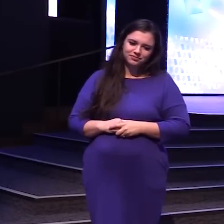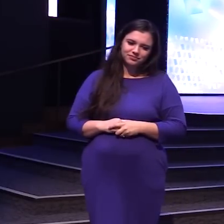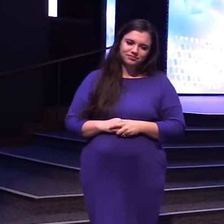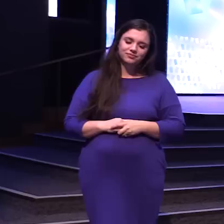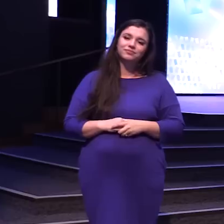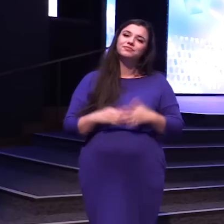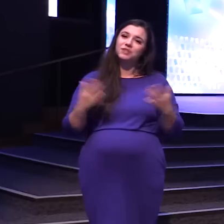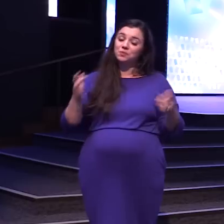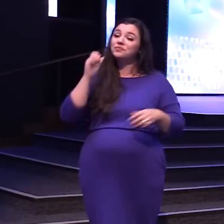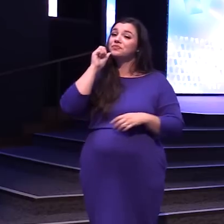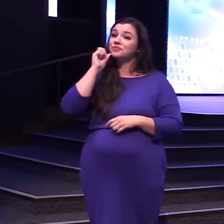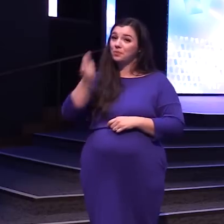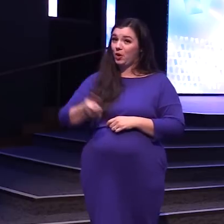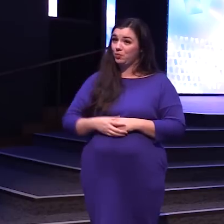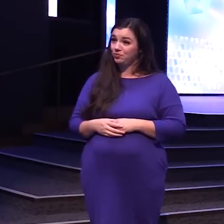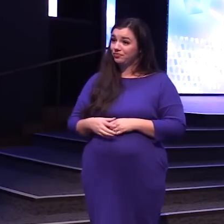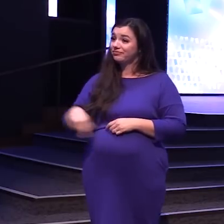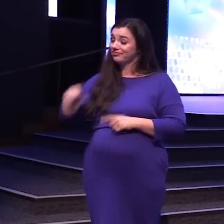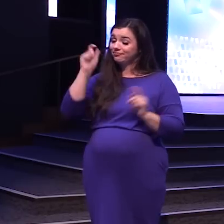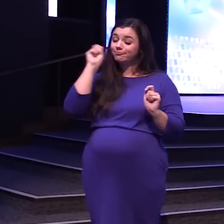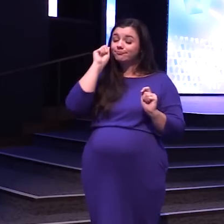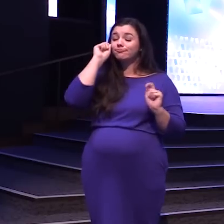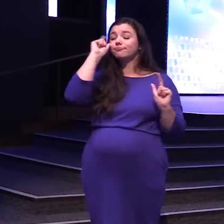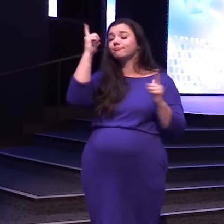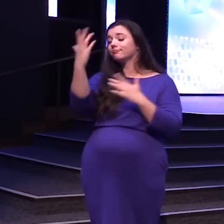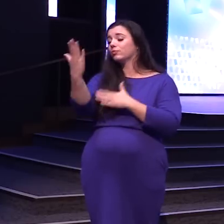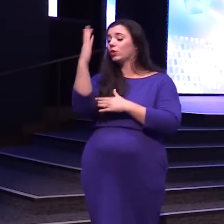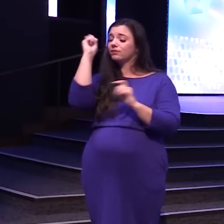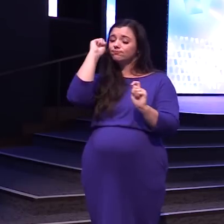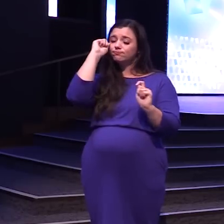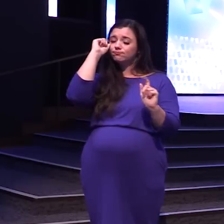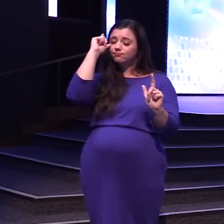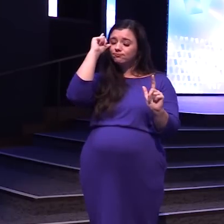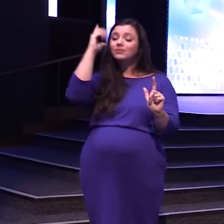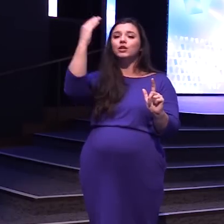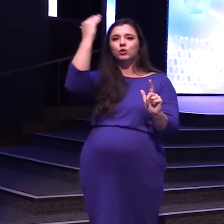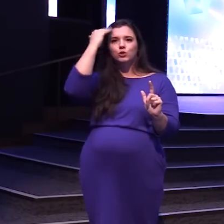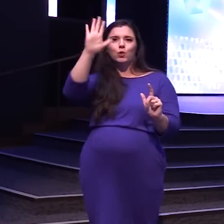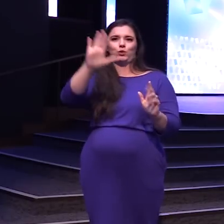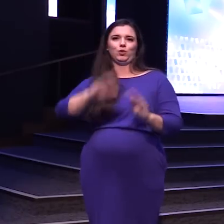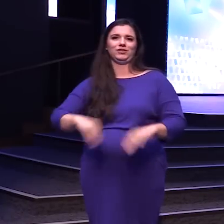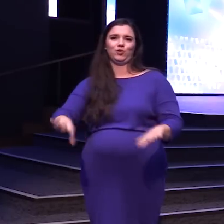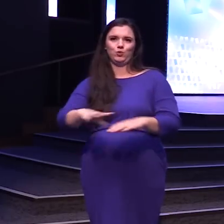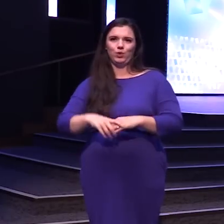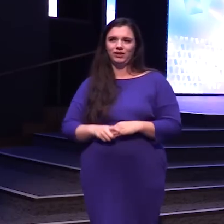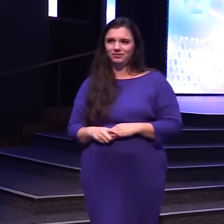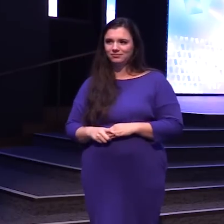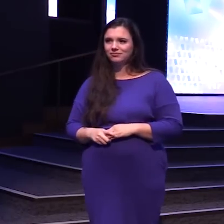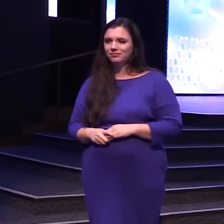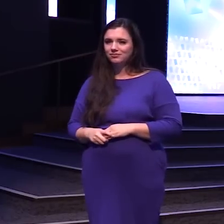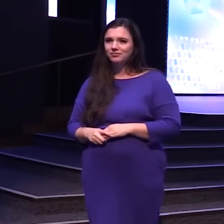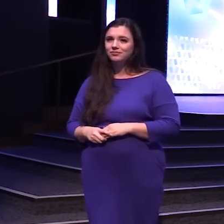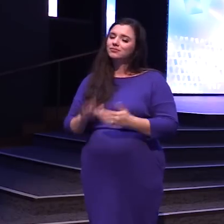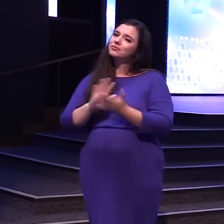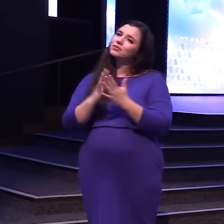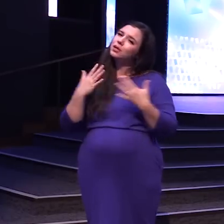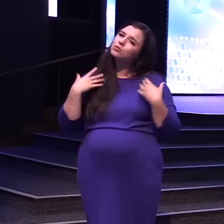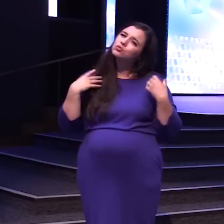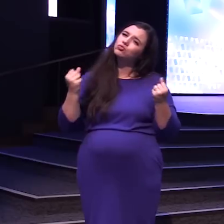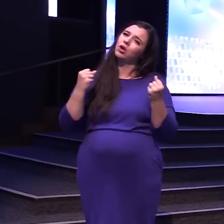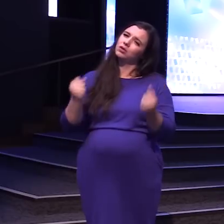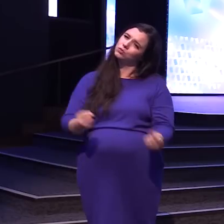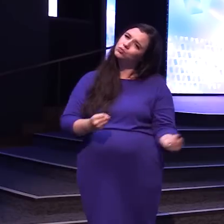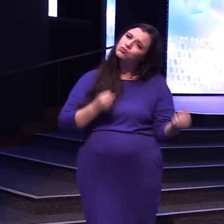So tomorrow When you Wake up Know your Territory And be Strong and